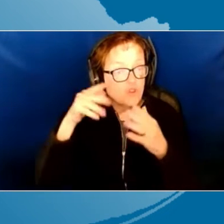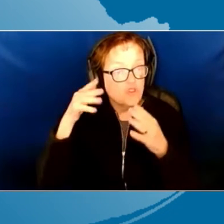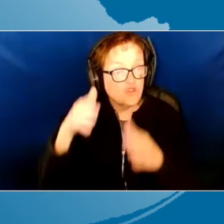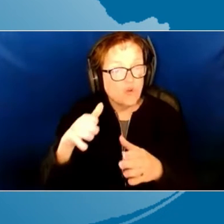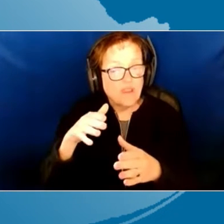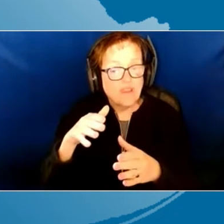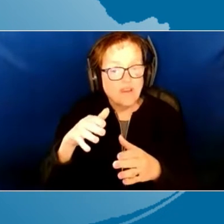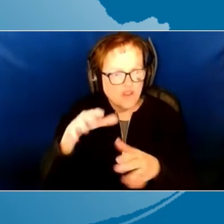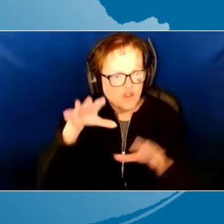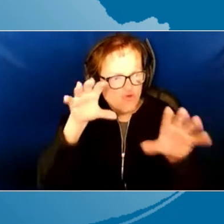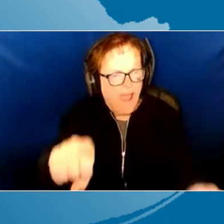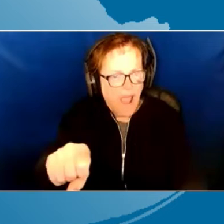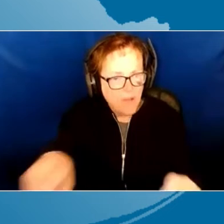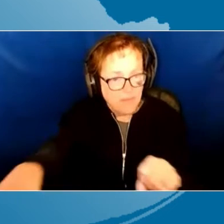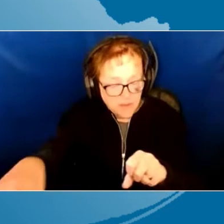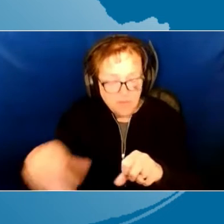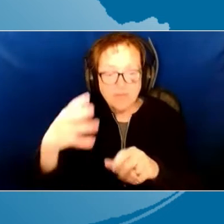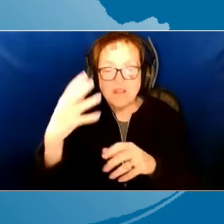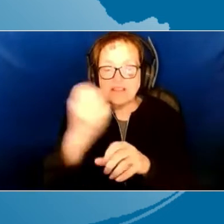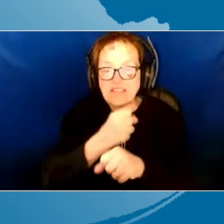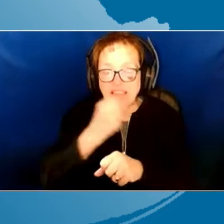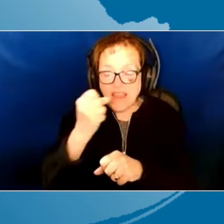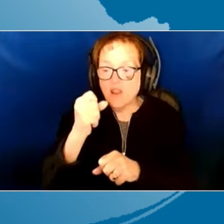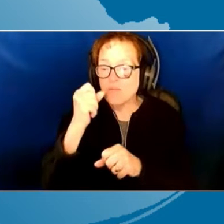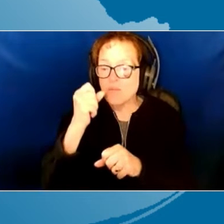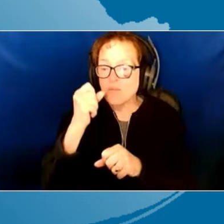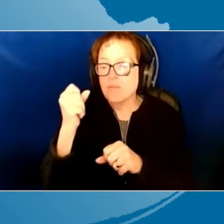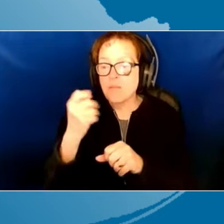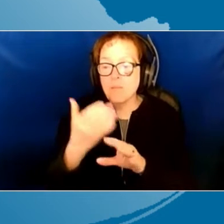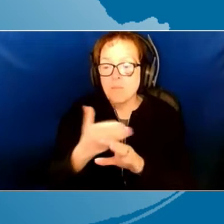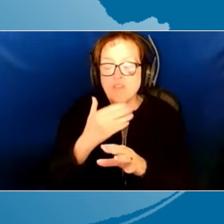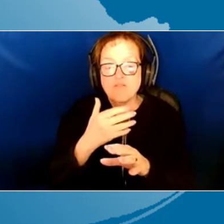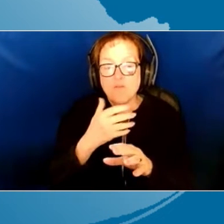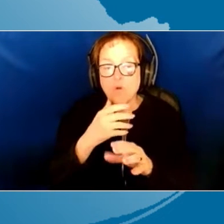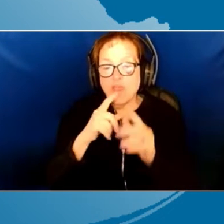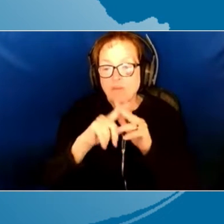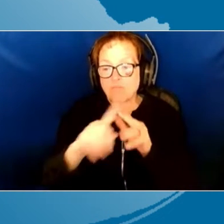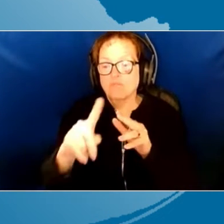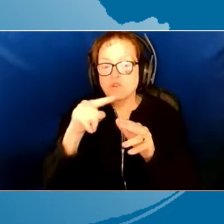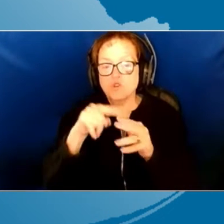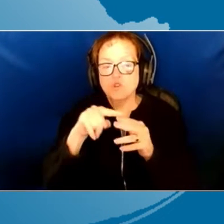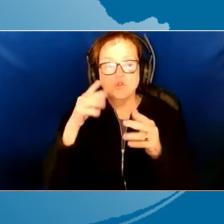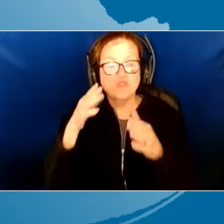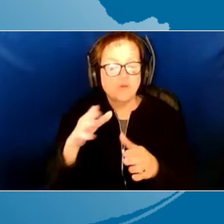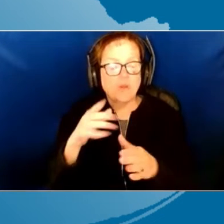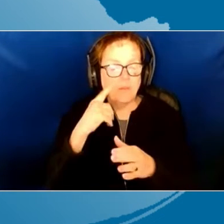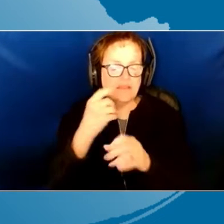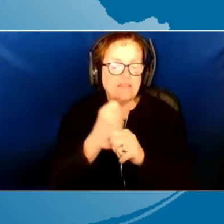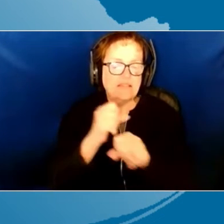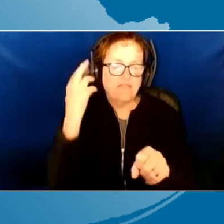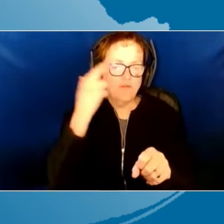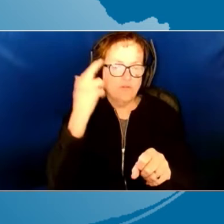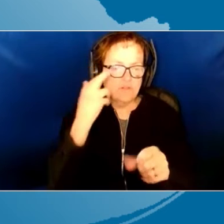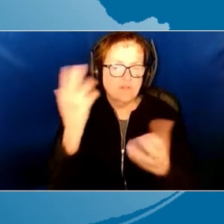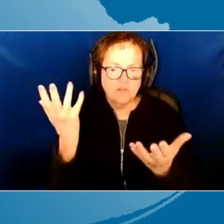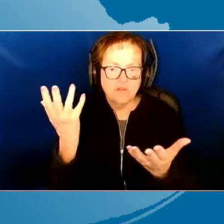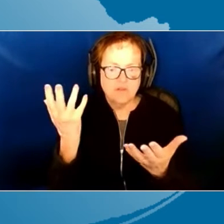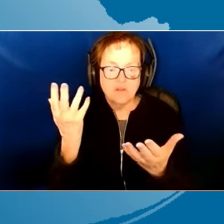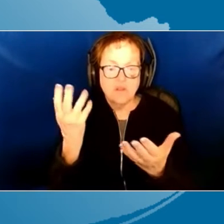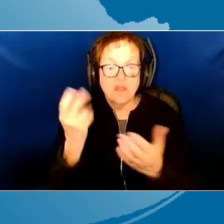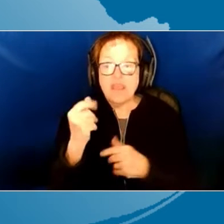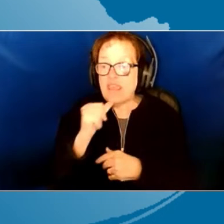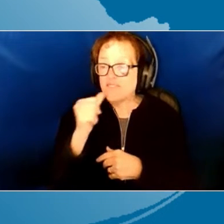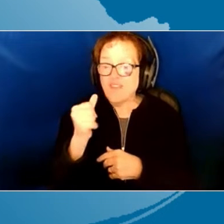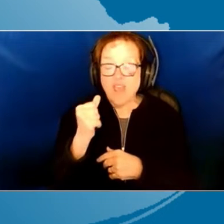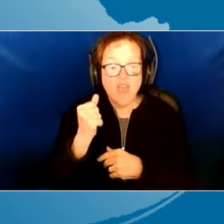shout out, grab him. Let's get him. Let's catch him before he runs into the street because it's a safety issue. But if it's not a